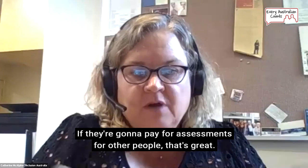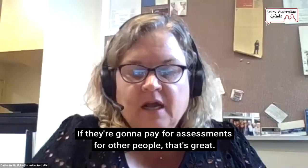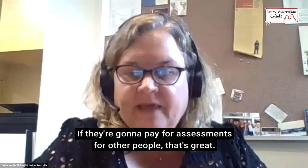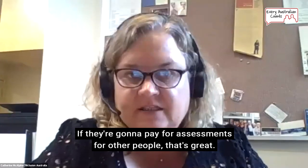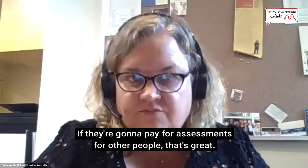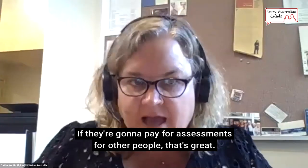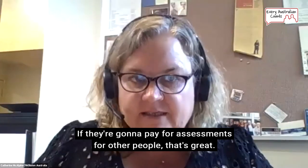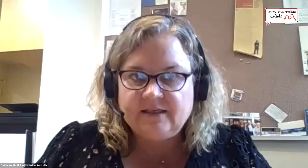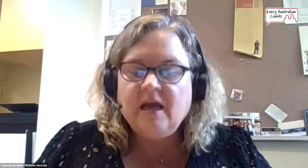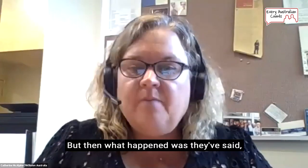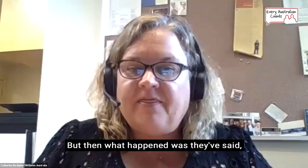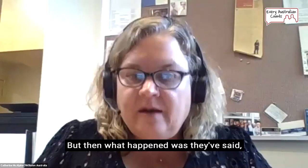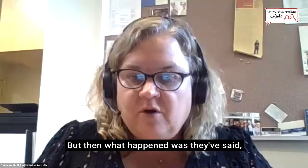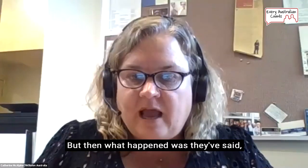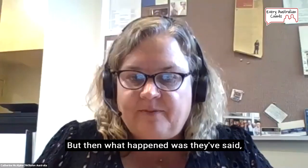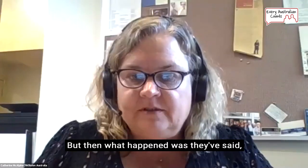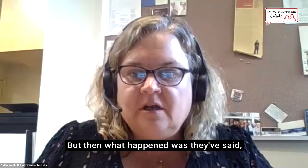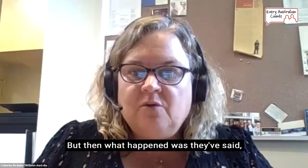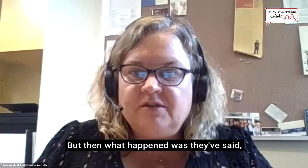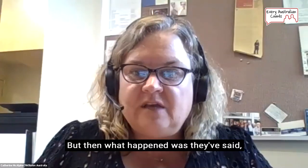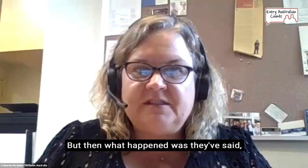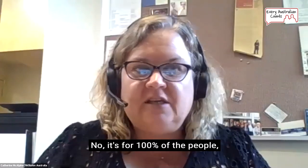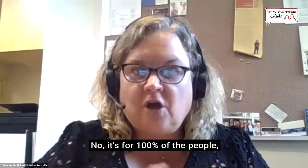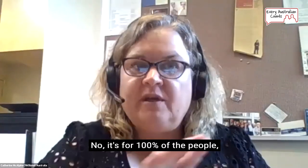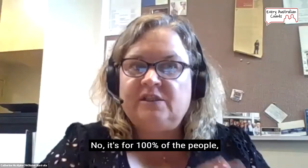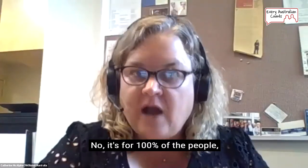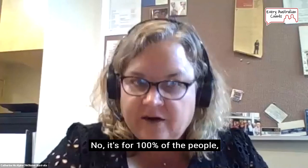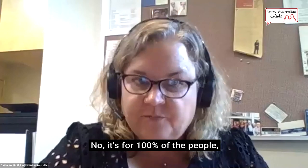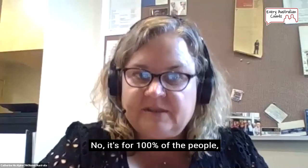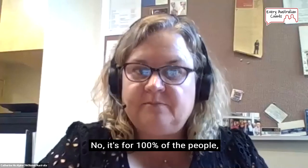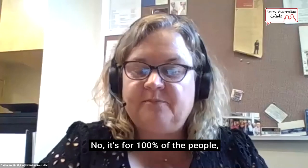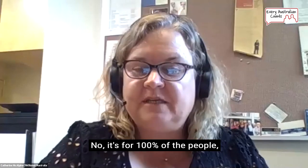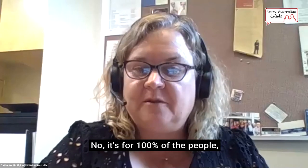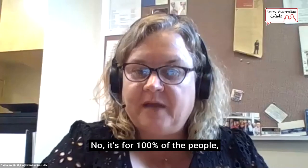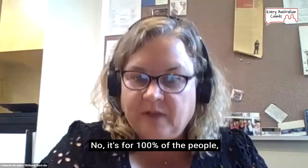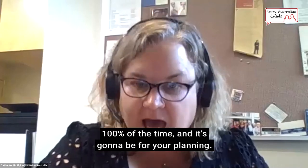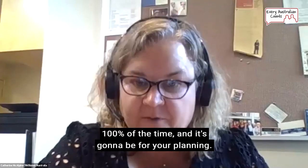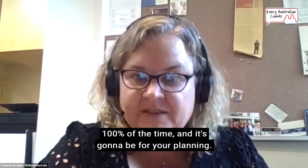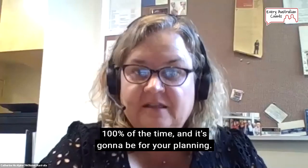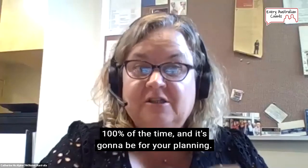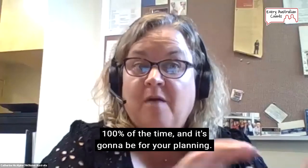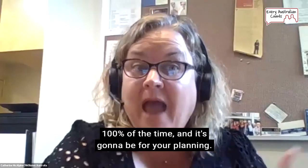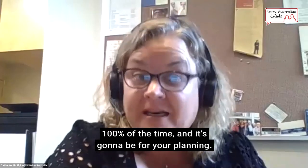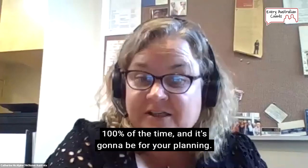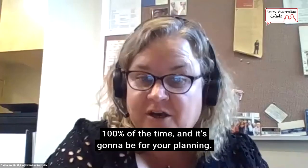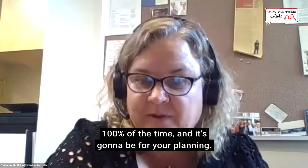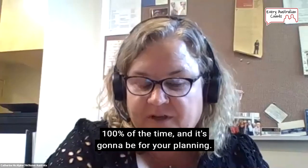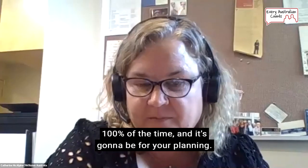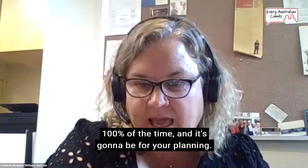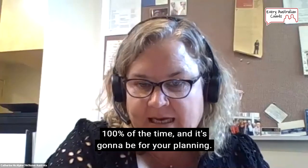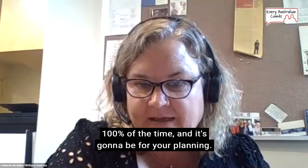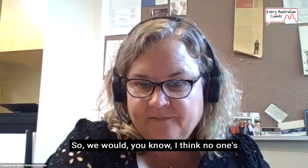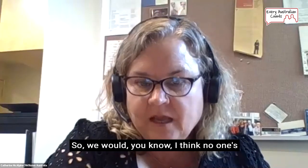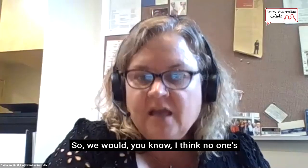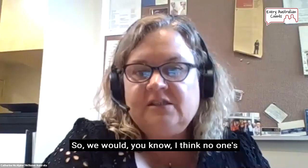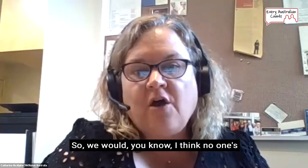other people, that's great. But then what happened was they've said, no, it's for 100% of the people 100% of the time, and it's going to be for